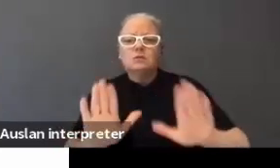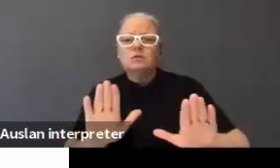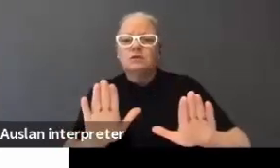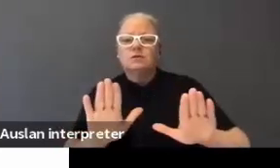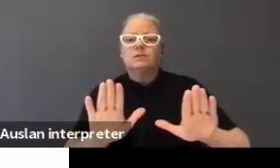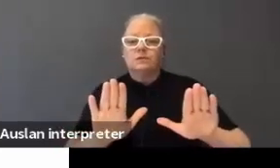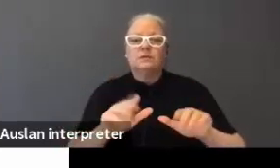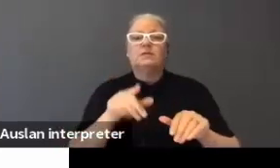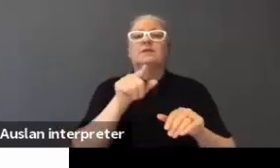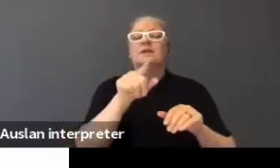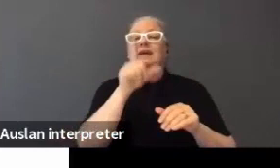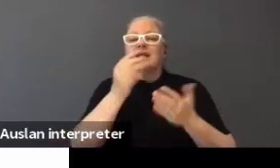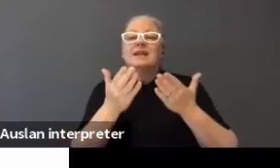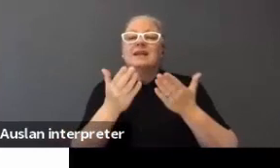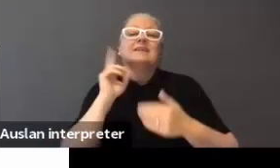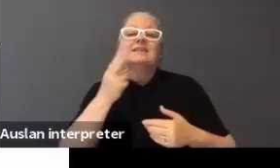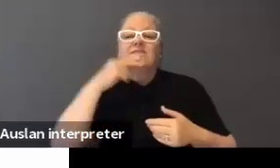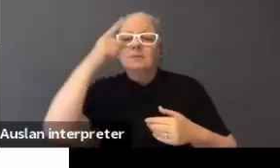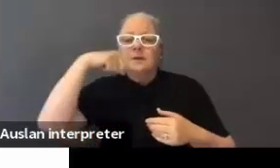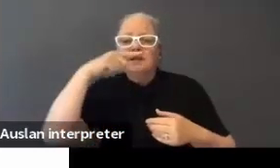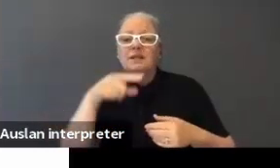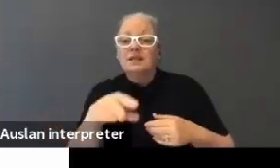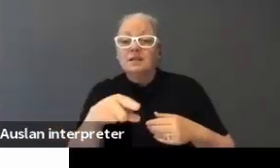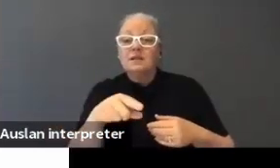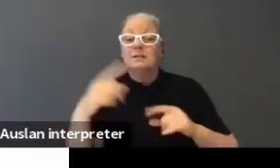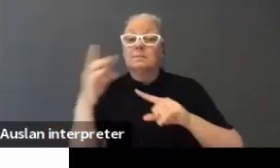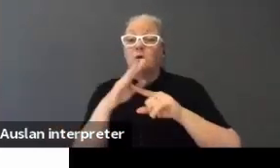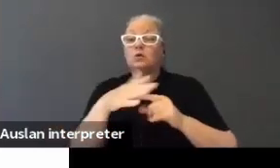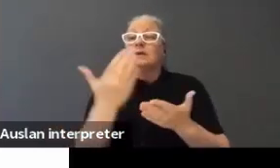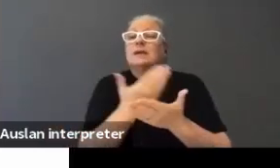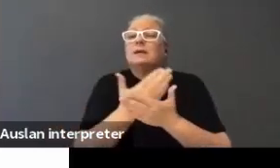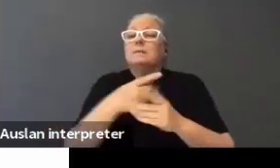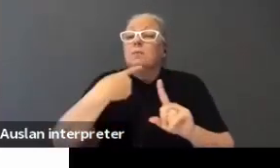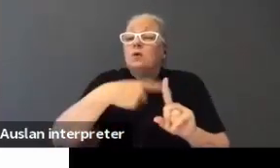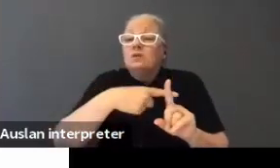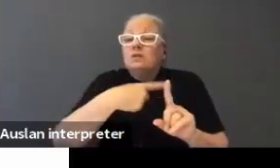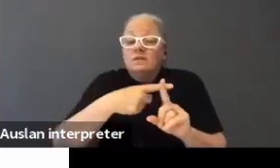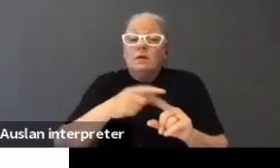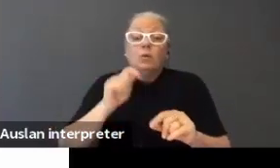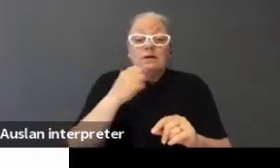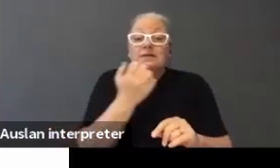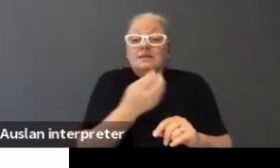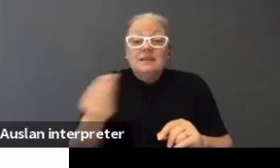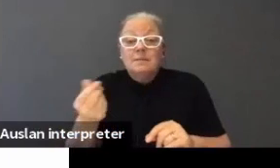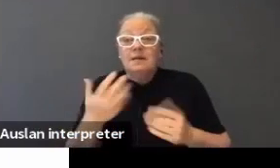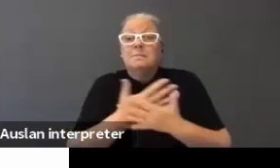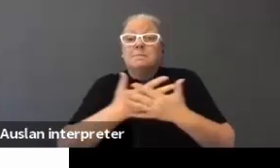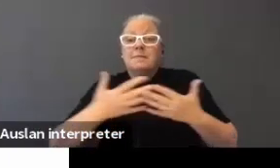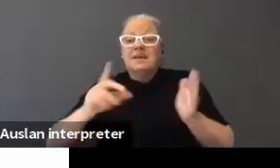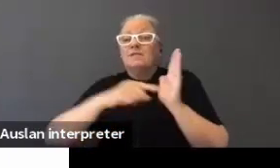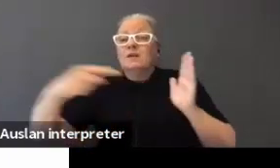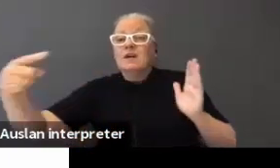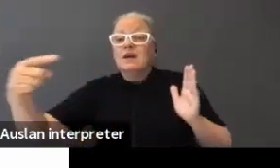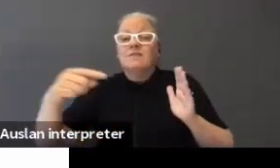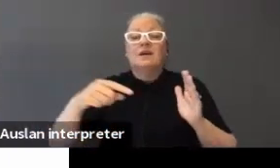That will allow deaf people to participate. It's important to stay positive because I do believe there will be some lasting positive changes that have come out